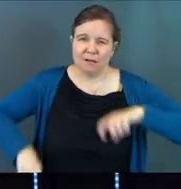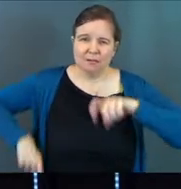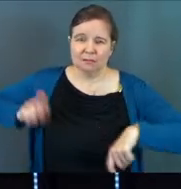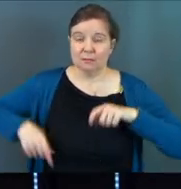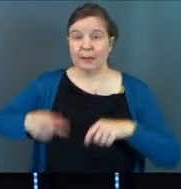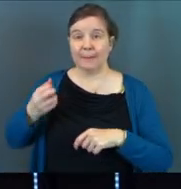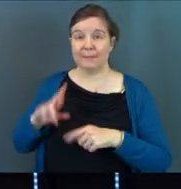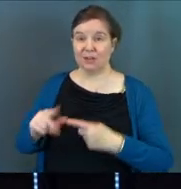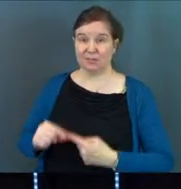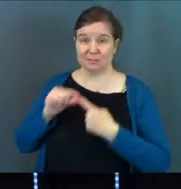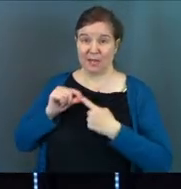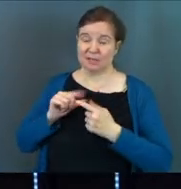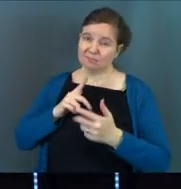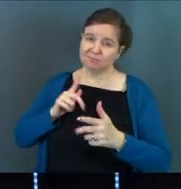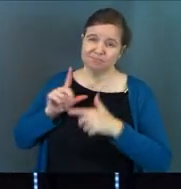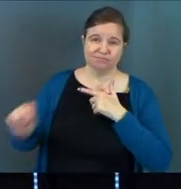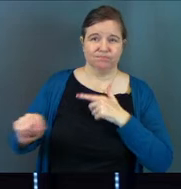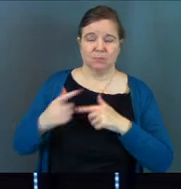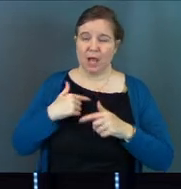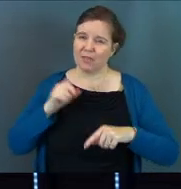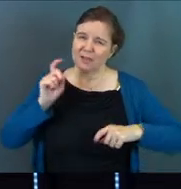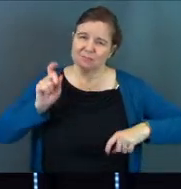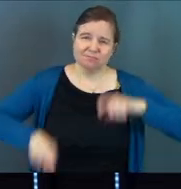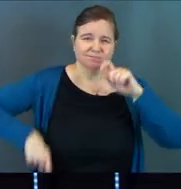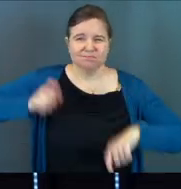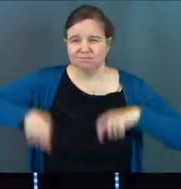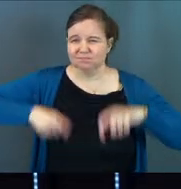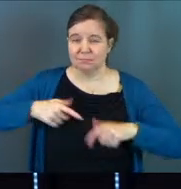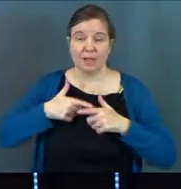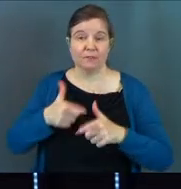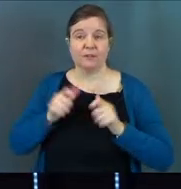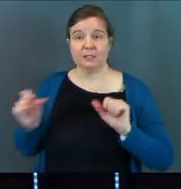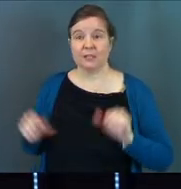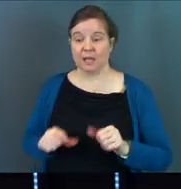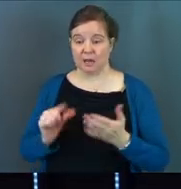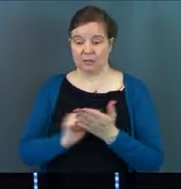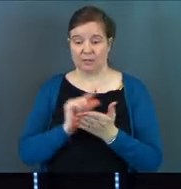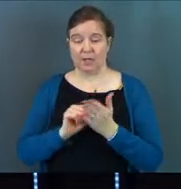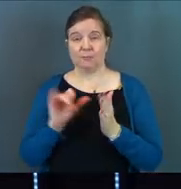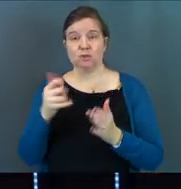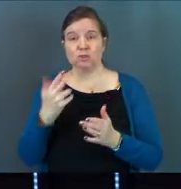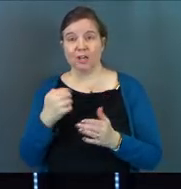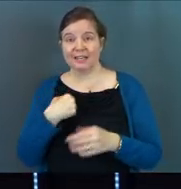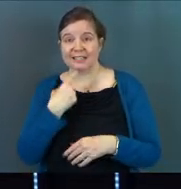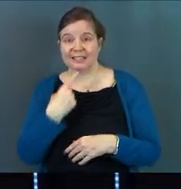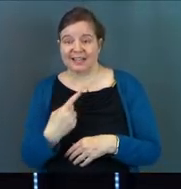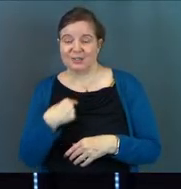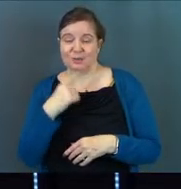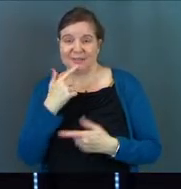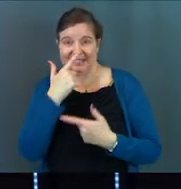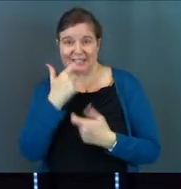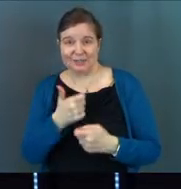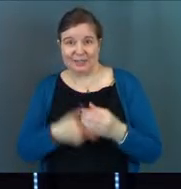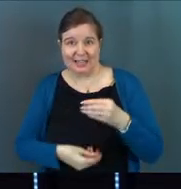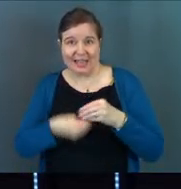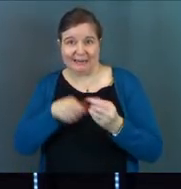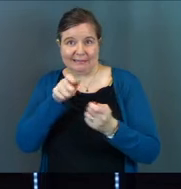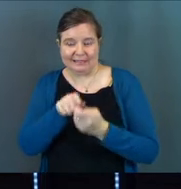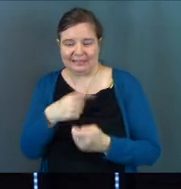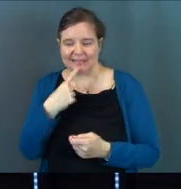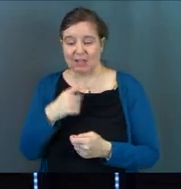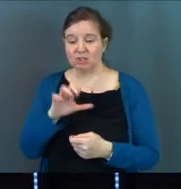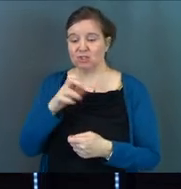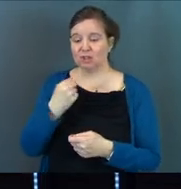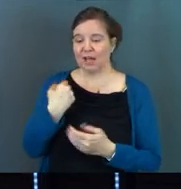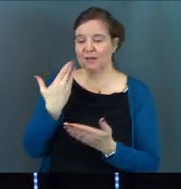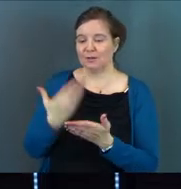bolts for the tomb. And they run as fast as they can. And in the gospel of John, he tells us this really interesting tidbit. He